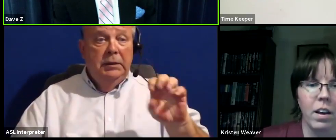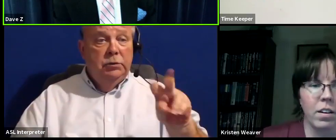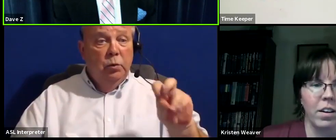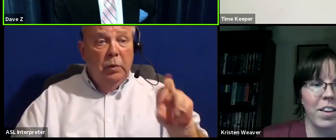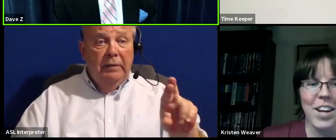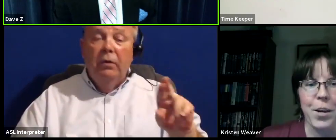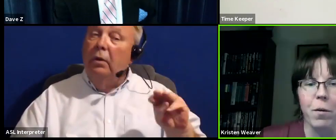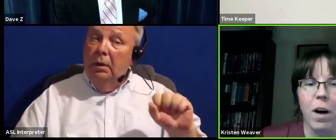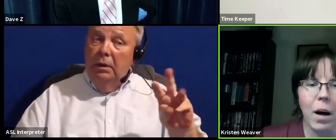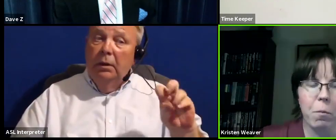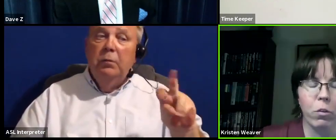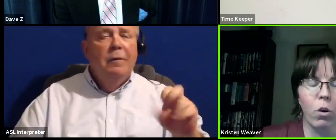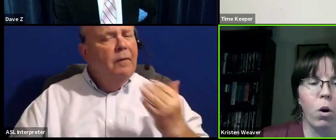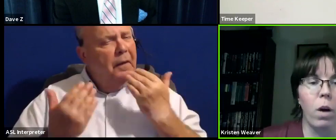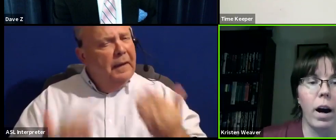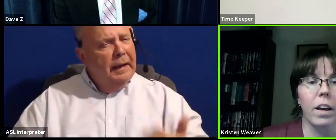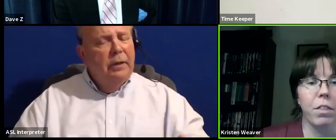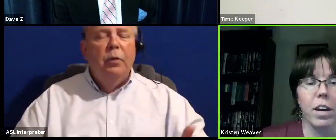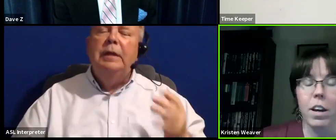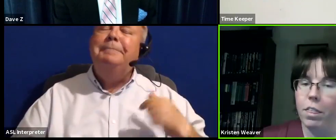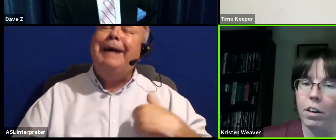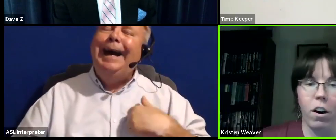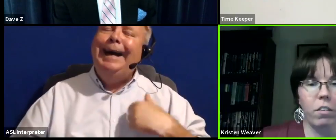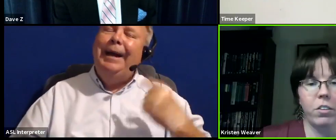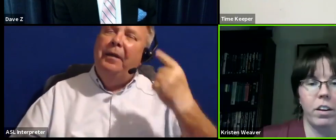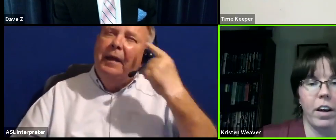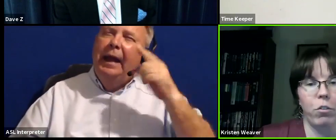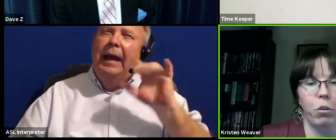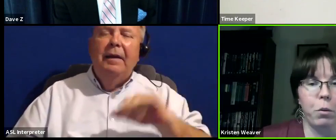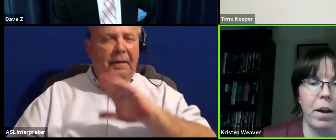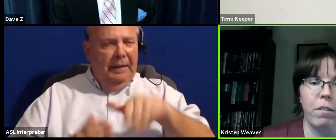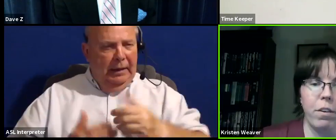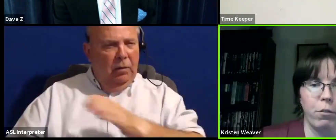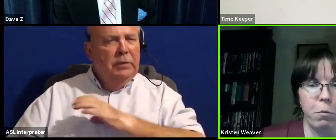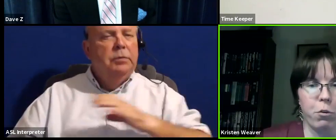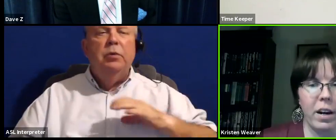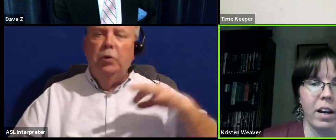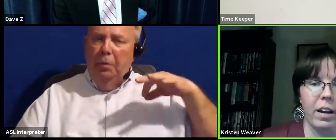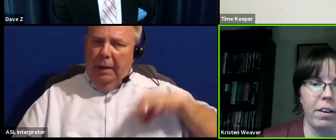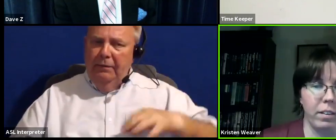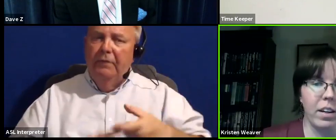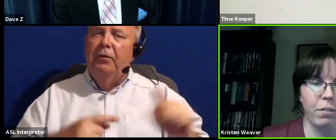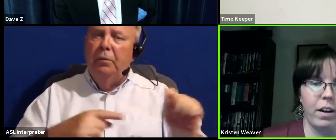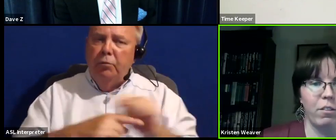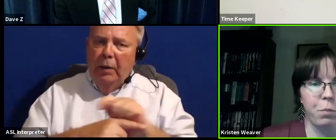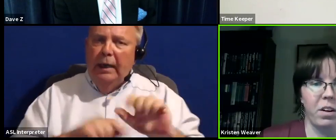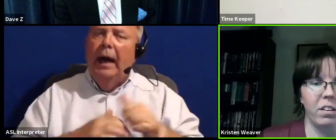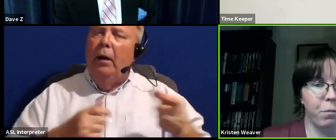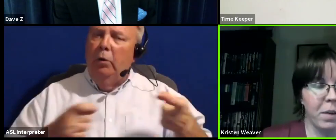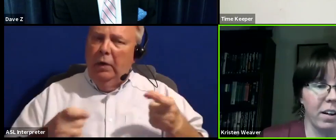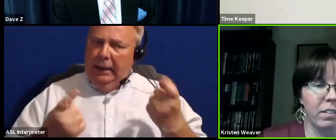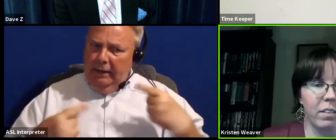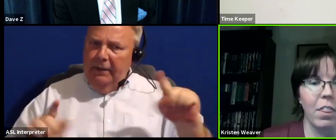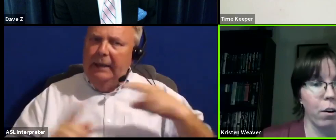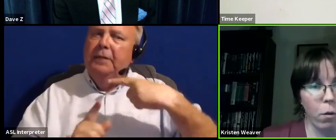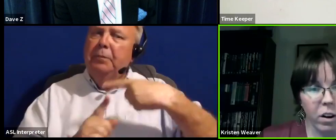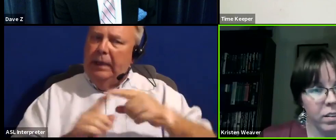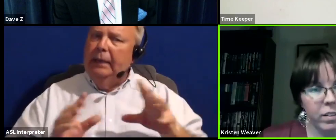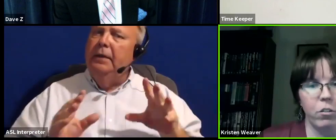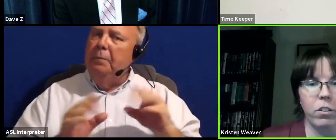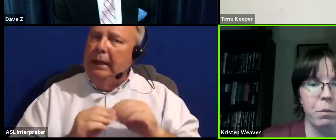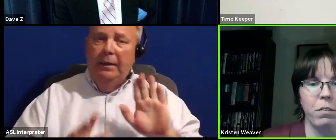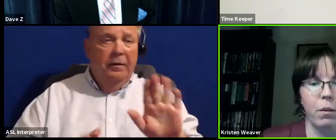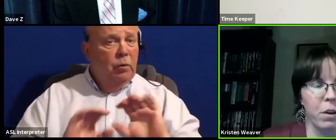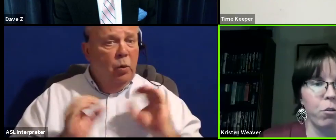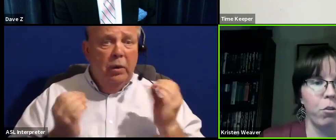Ms. Weaver. Thank you. So I think that all of city council could benefit from training and how to lead effective productive meetings. There are